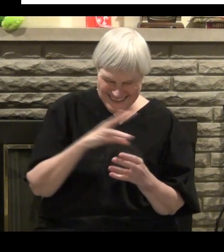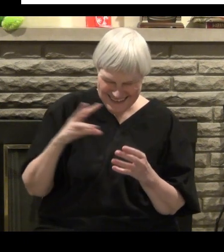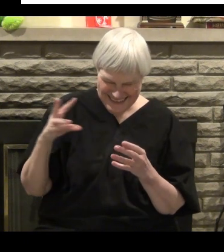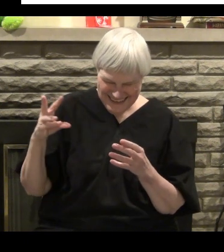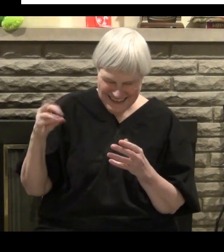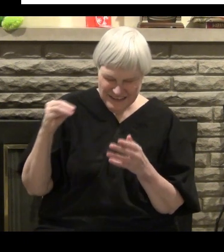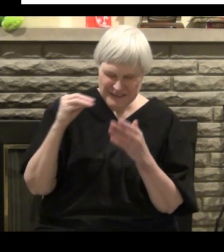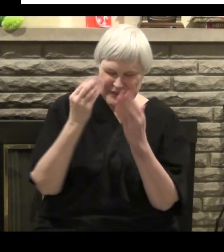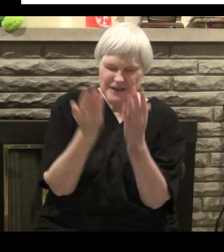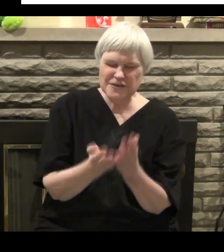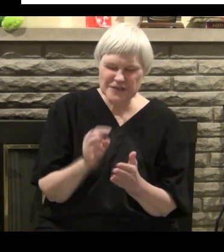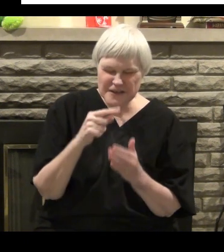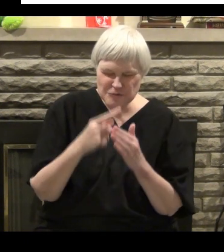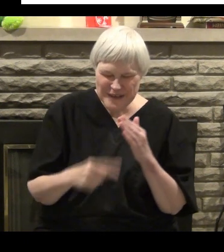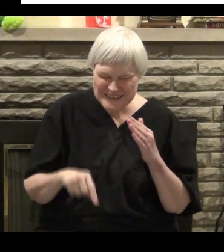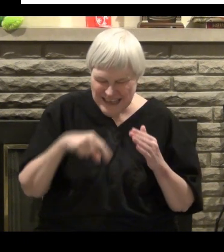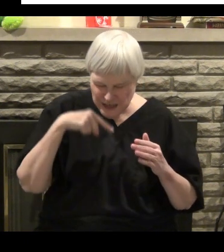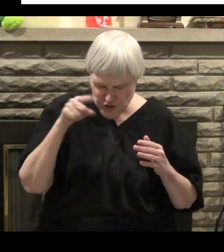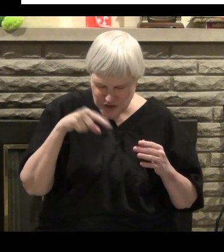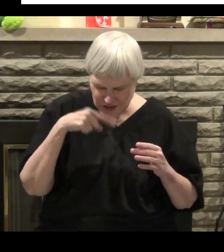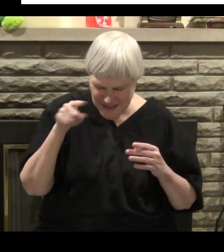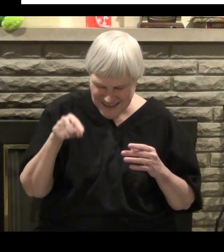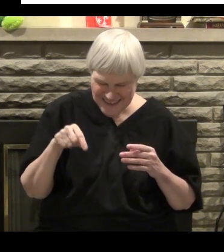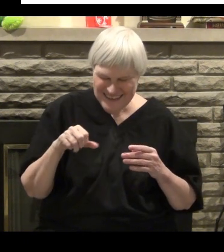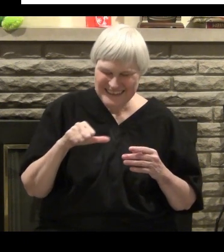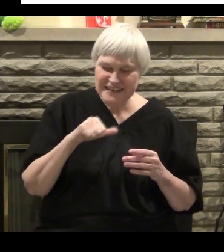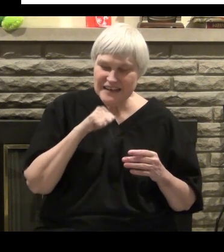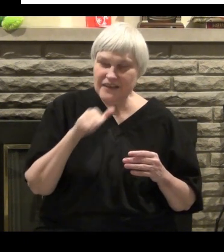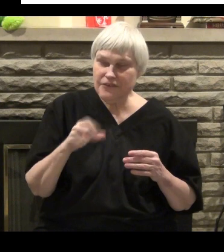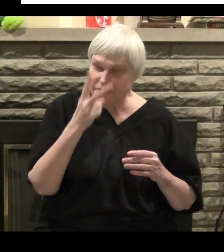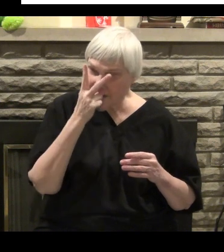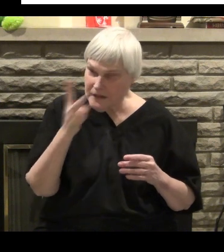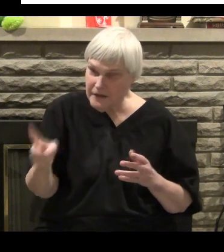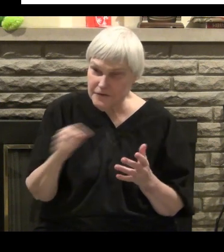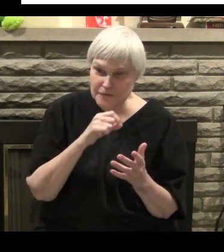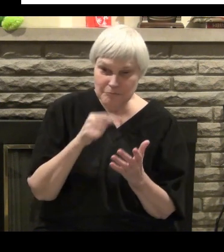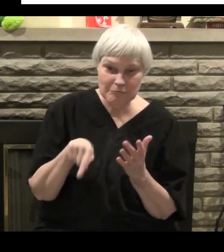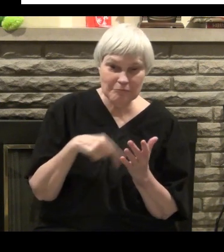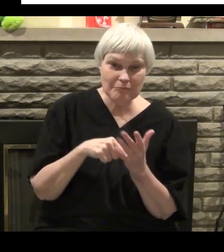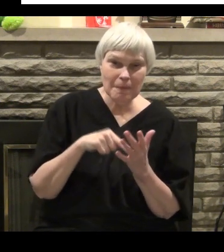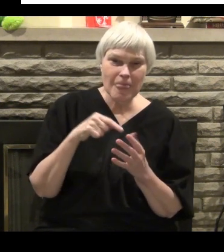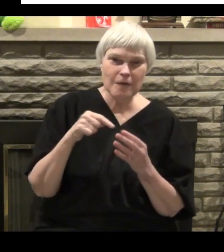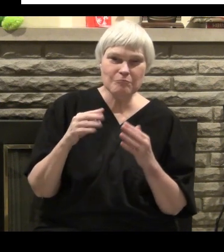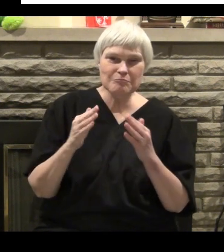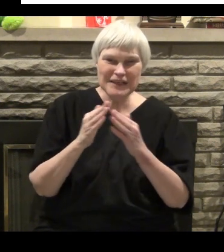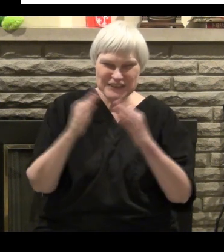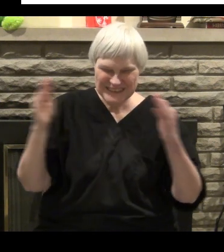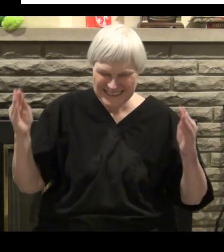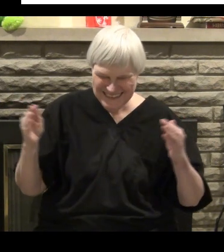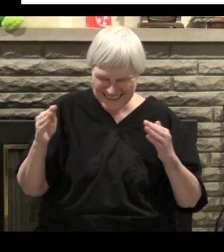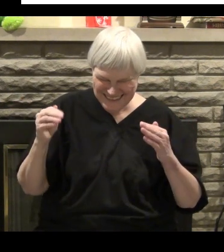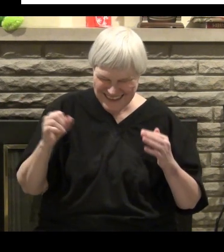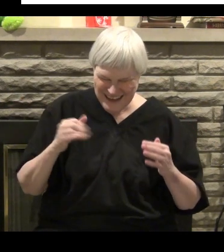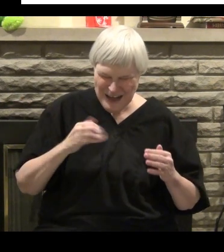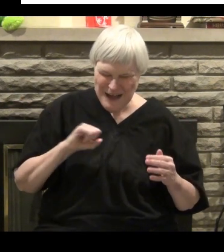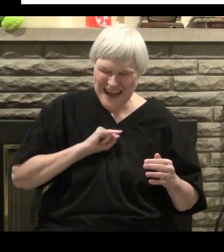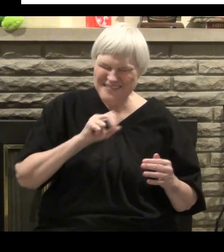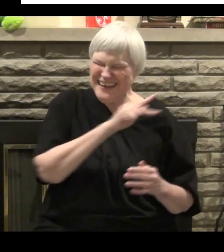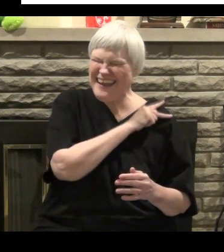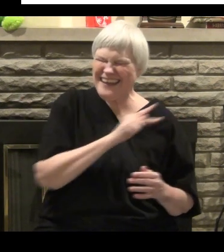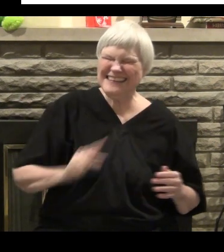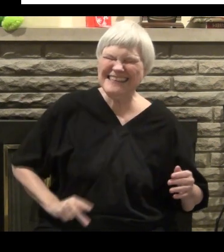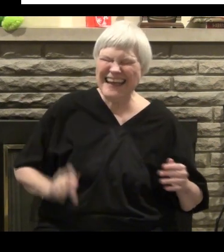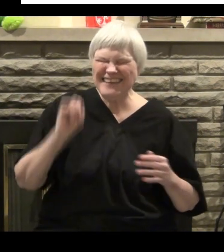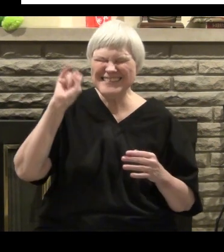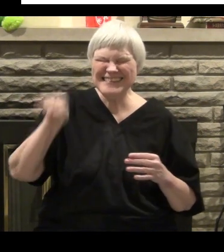the way the Do-A-Way Reams has it. And I've got a few more verses like that. You won't see me putting up